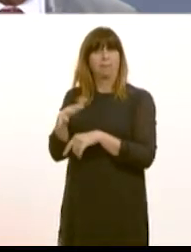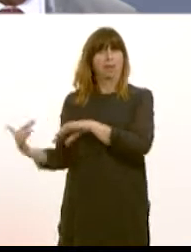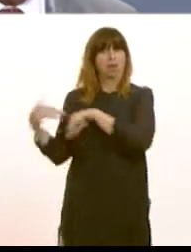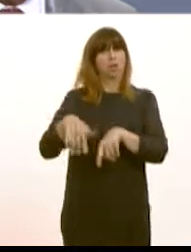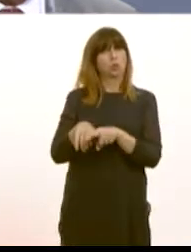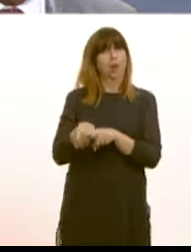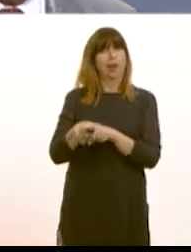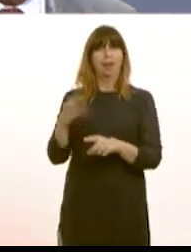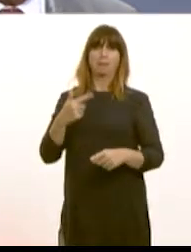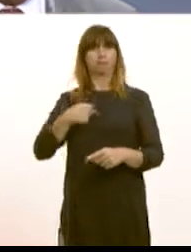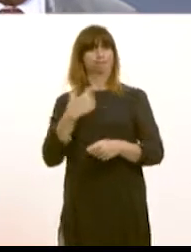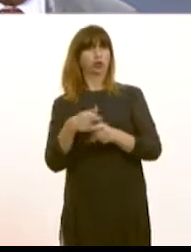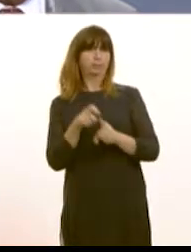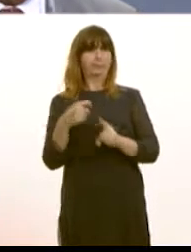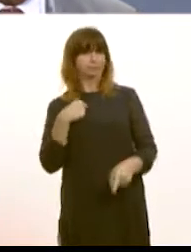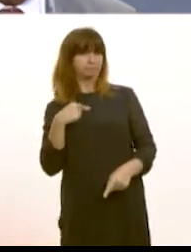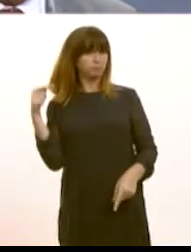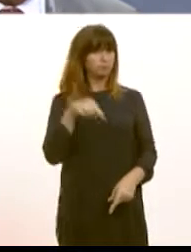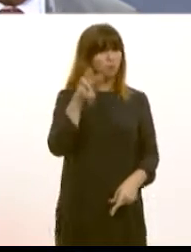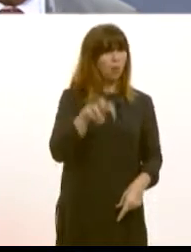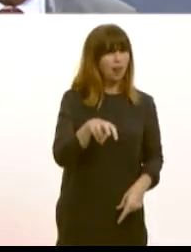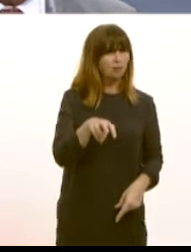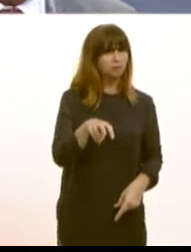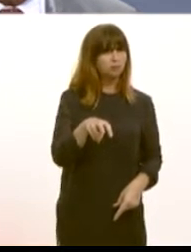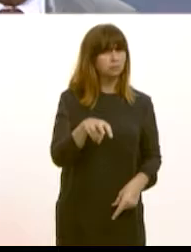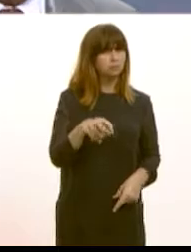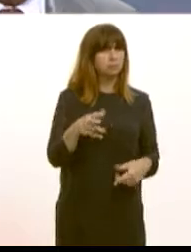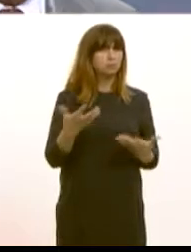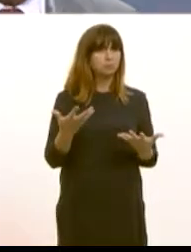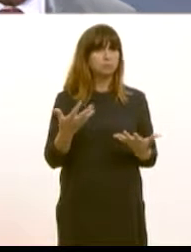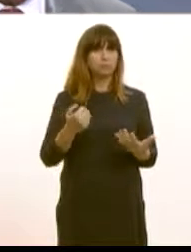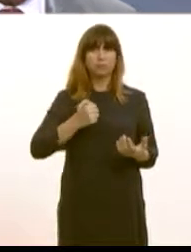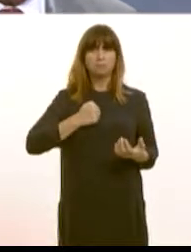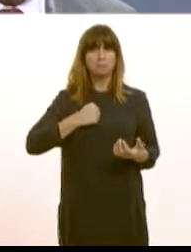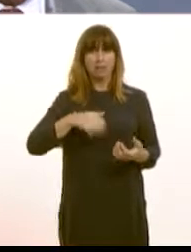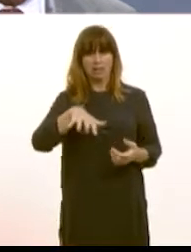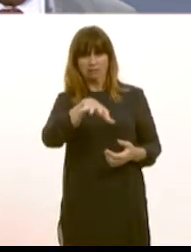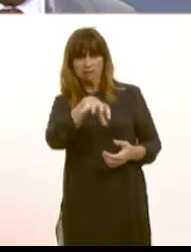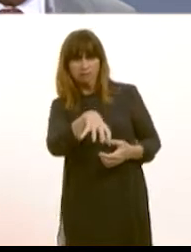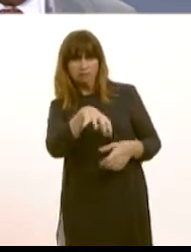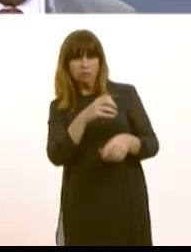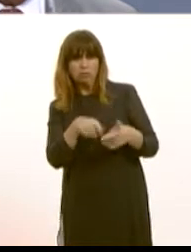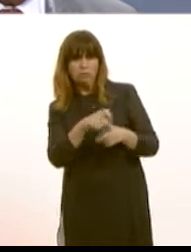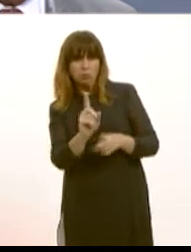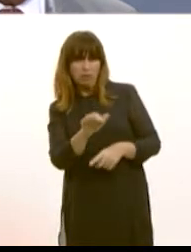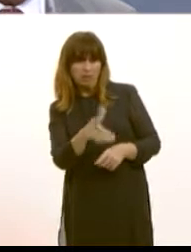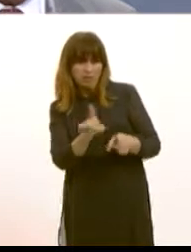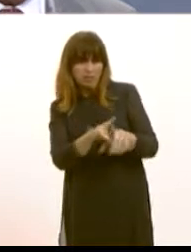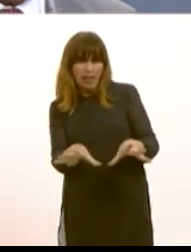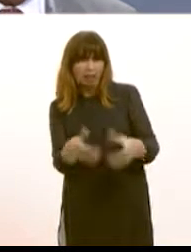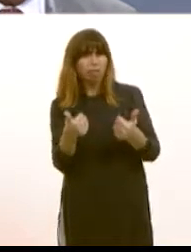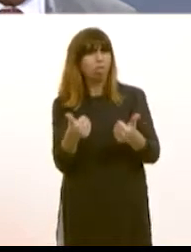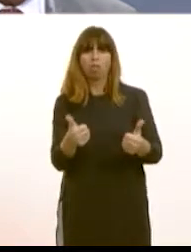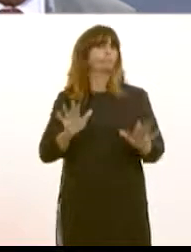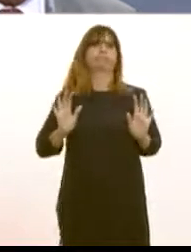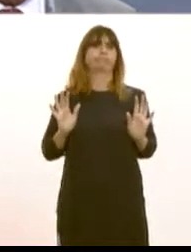feel that there is not going to be a substantial backup medically for them in their practices. And we need to make sure that these GPs who